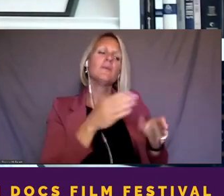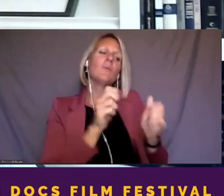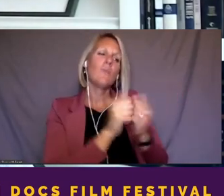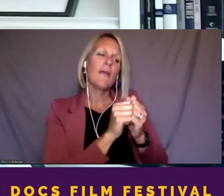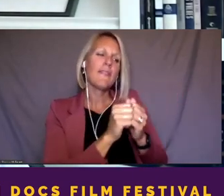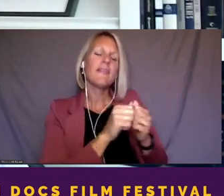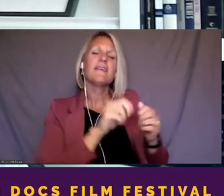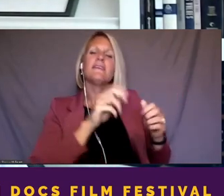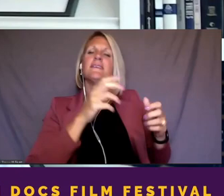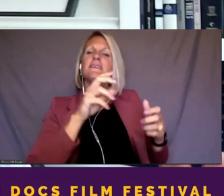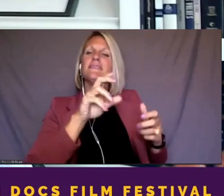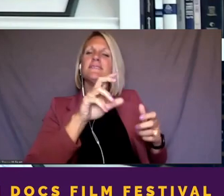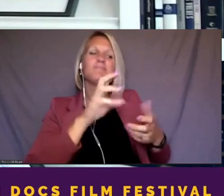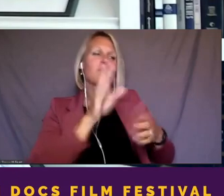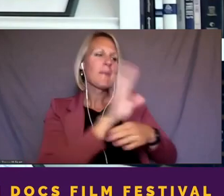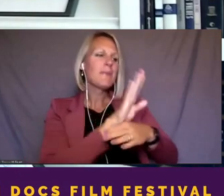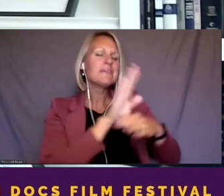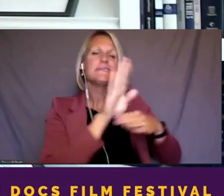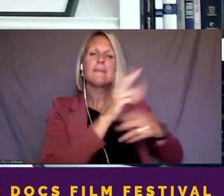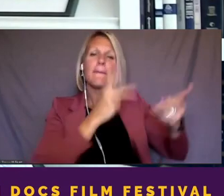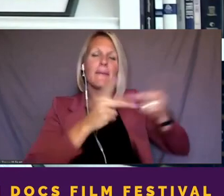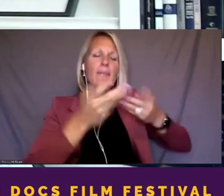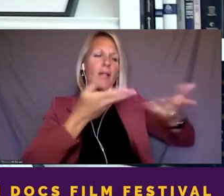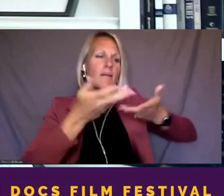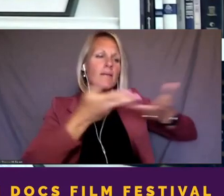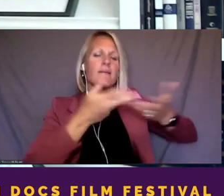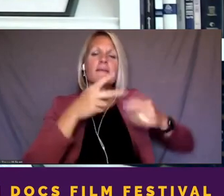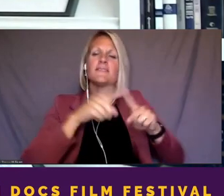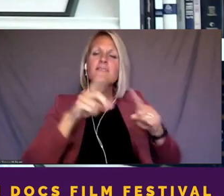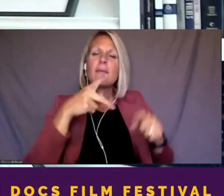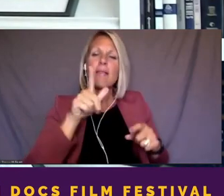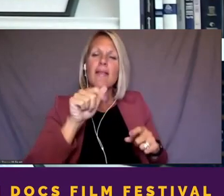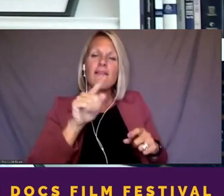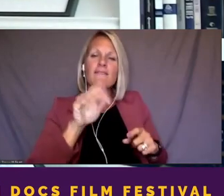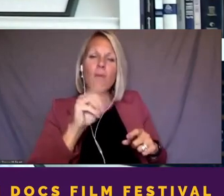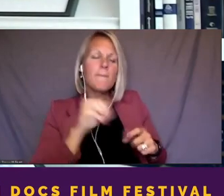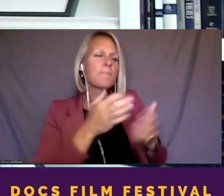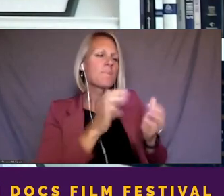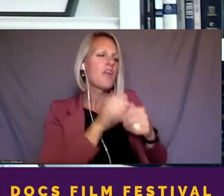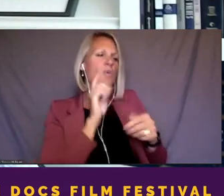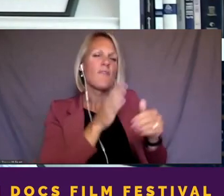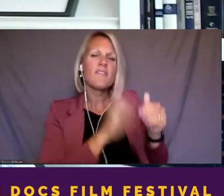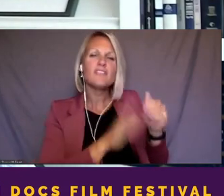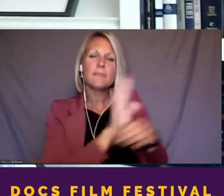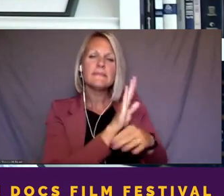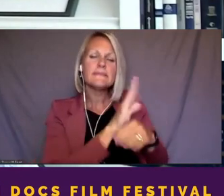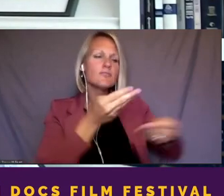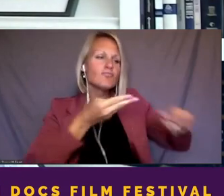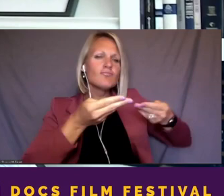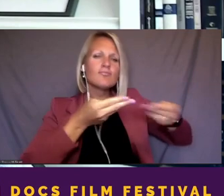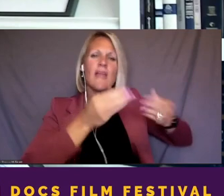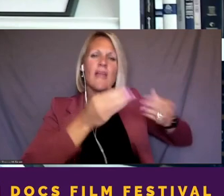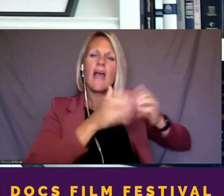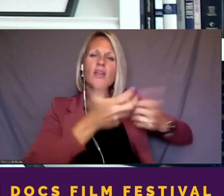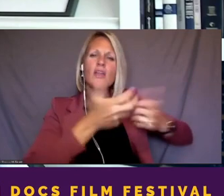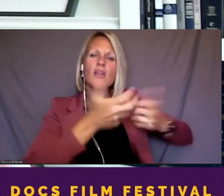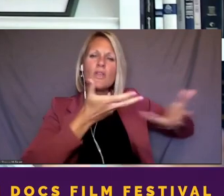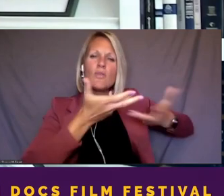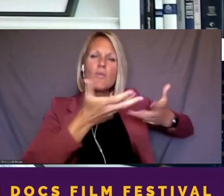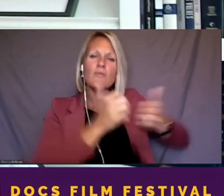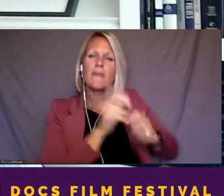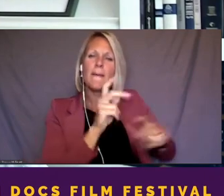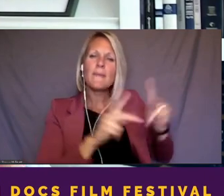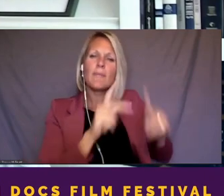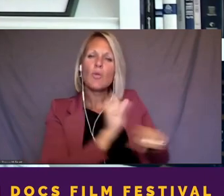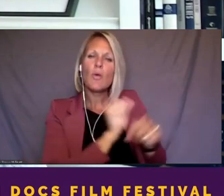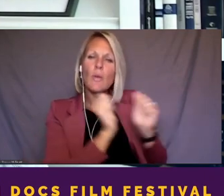platforms, the way that you're going to get the deal done and the way you interact with the people who are working with you, your crew members,